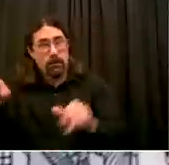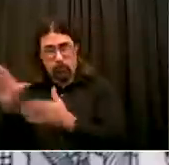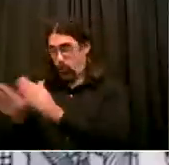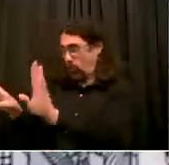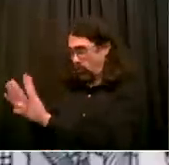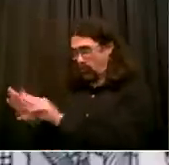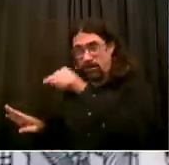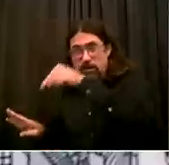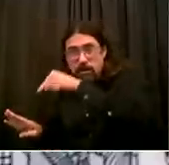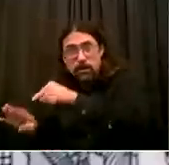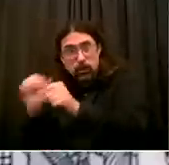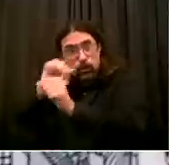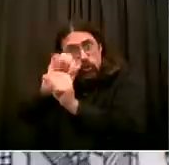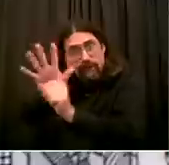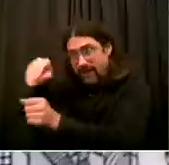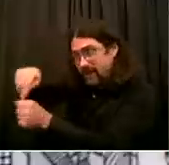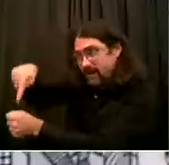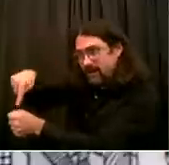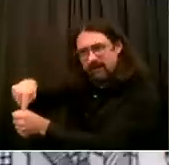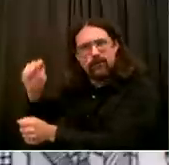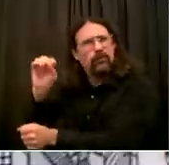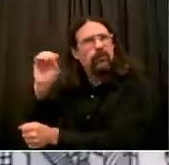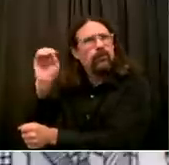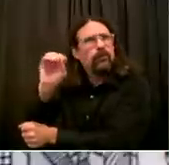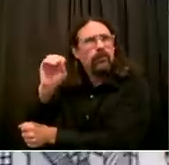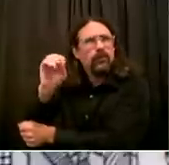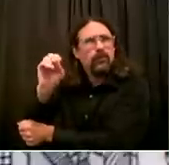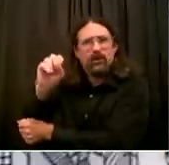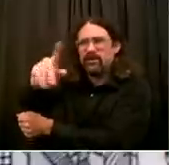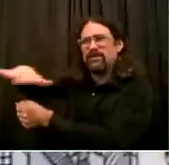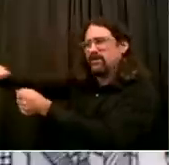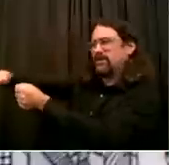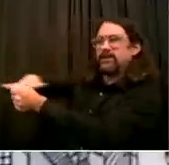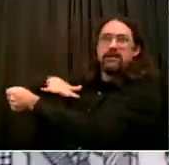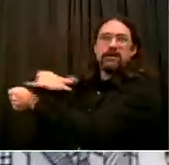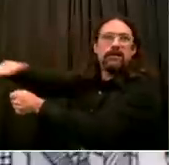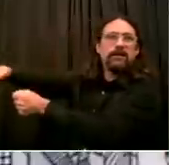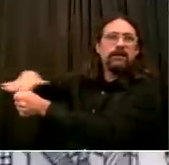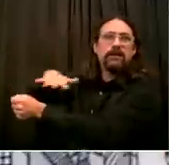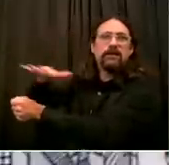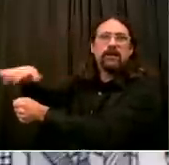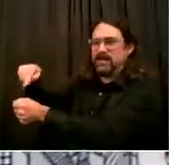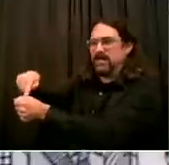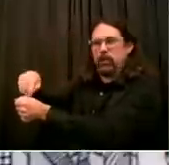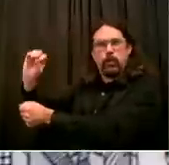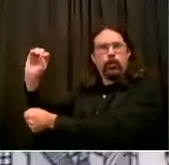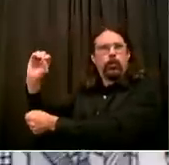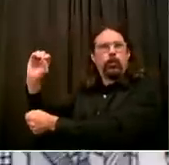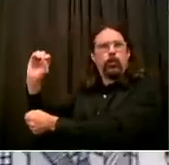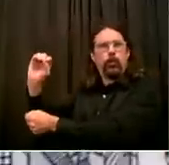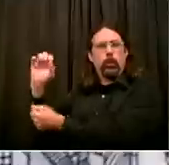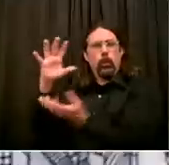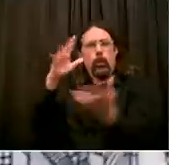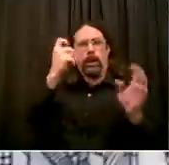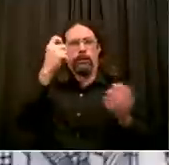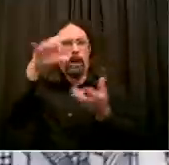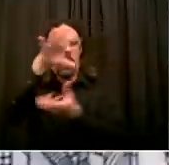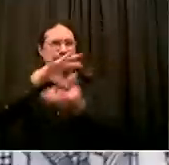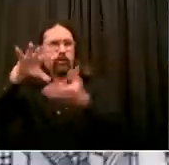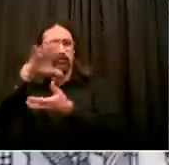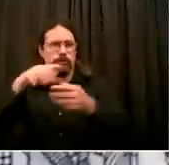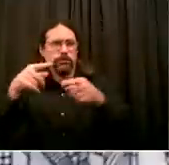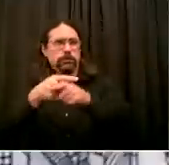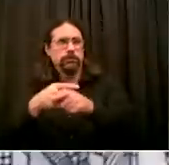14-day period in the entire city as of 6 p.m. night. There are some schools that have been shut down for 24